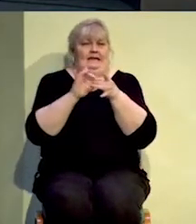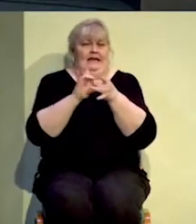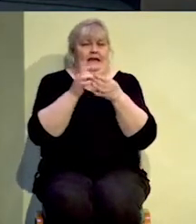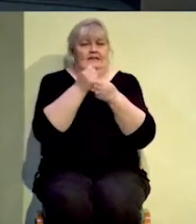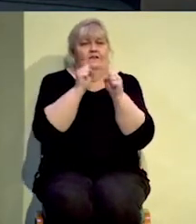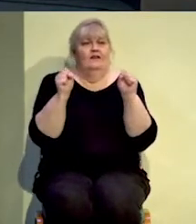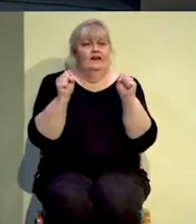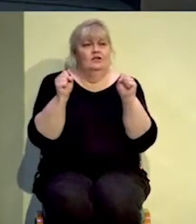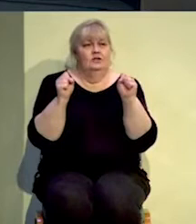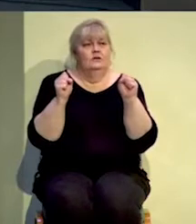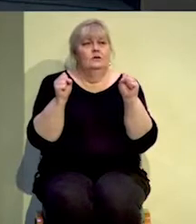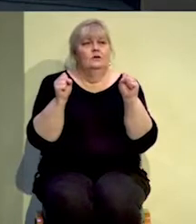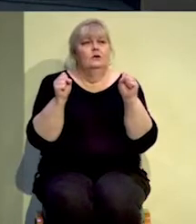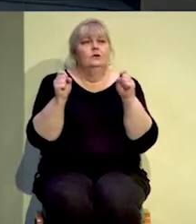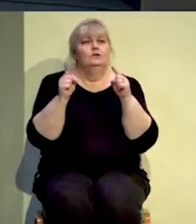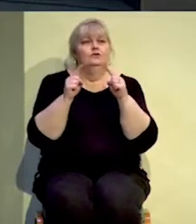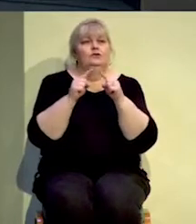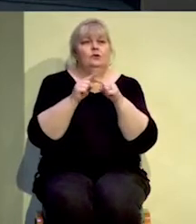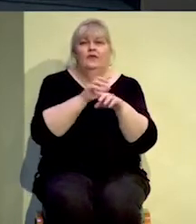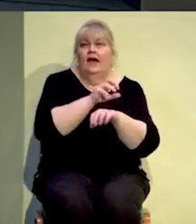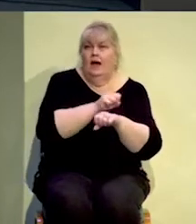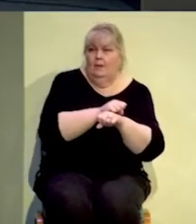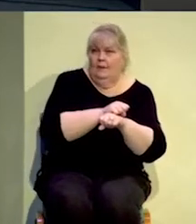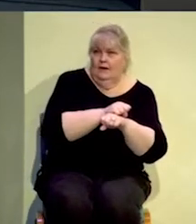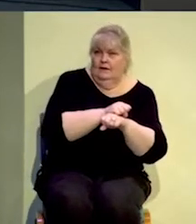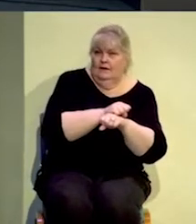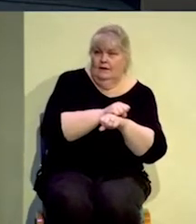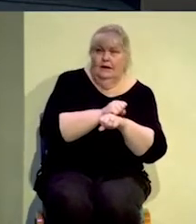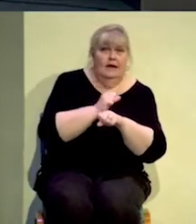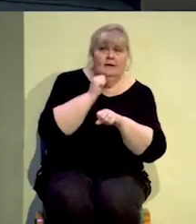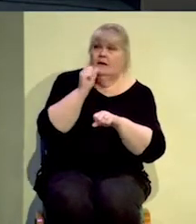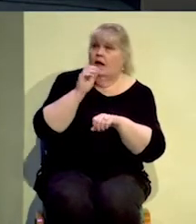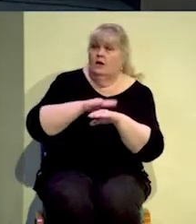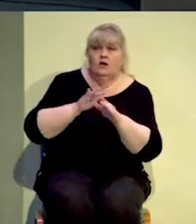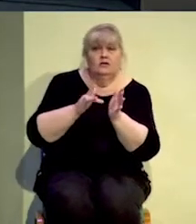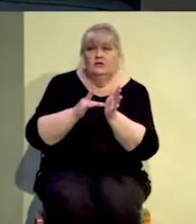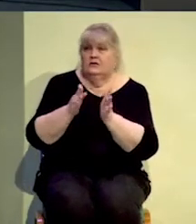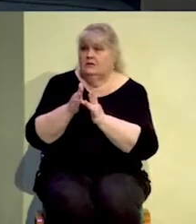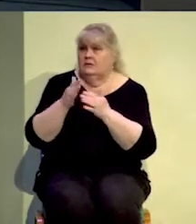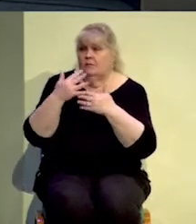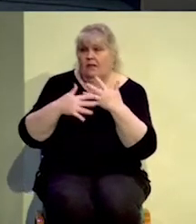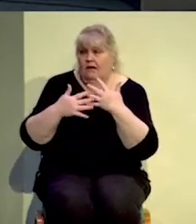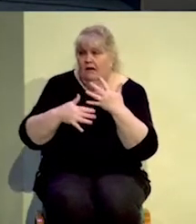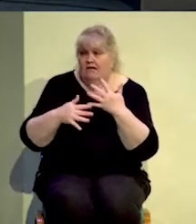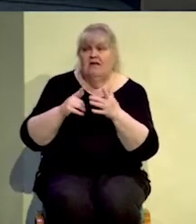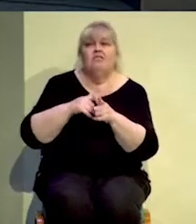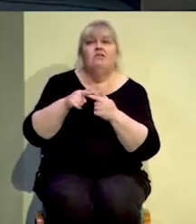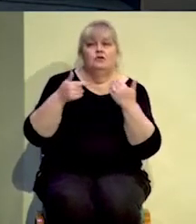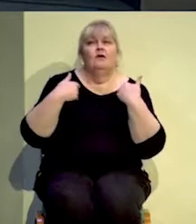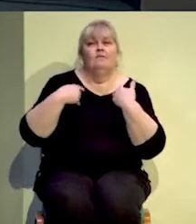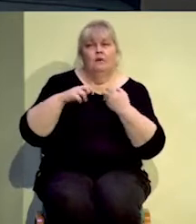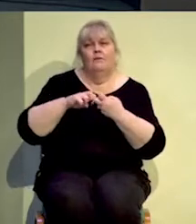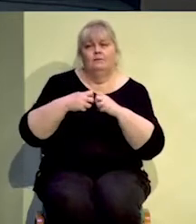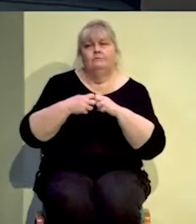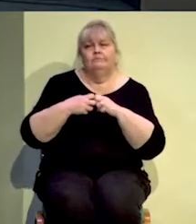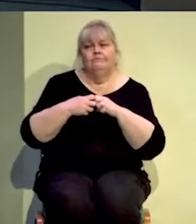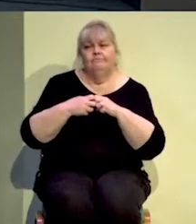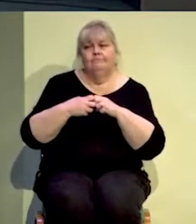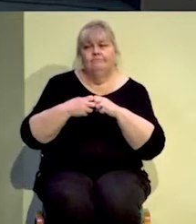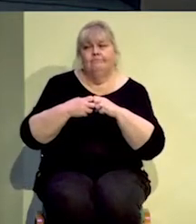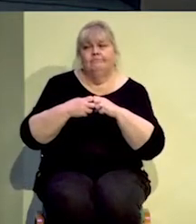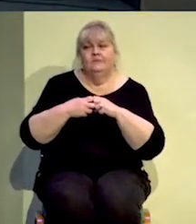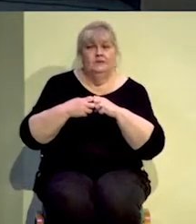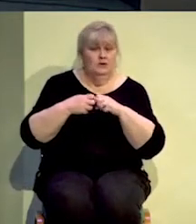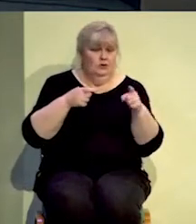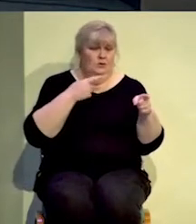into the traditions instead of the shed blood of the Lord Jesus Christ, that's when you start getting into trouble. When you start